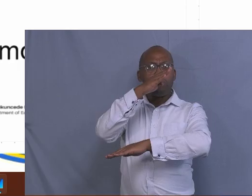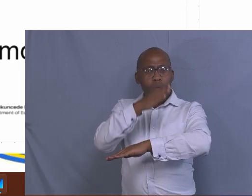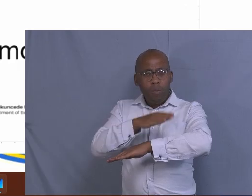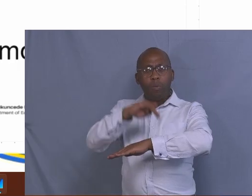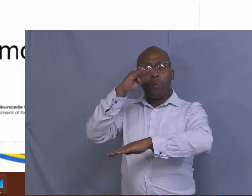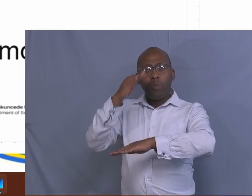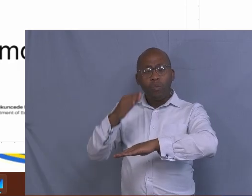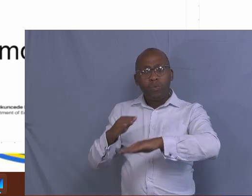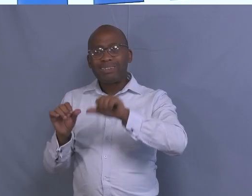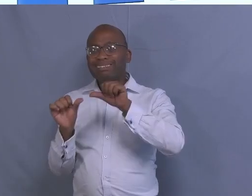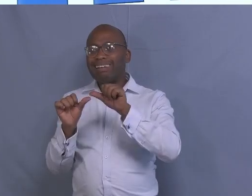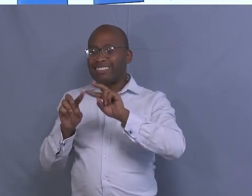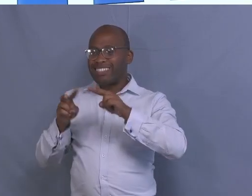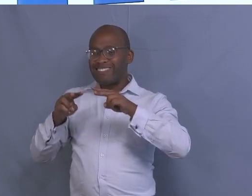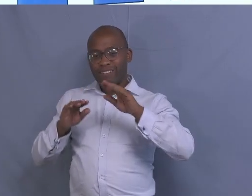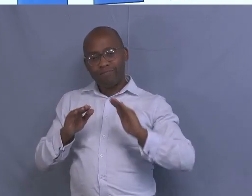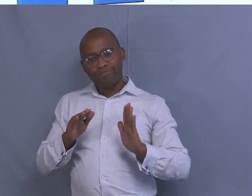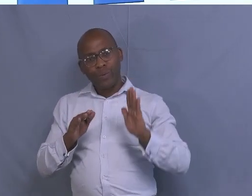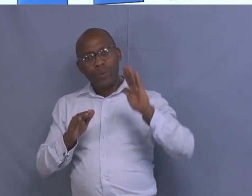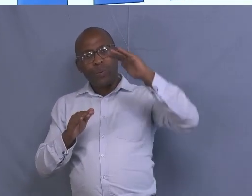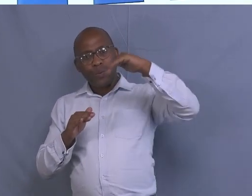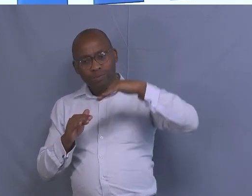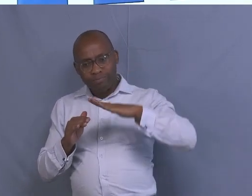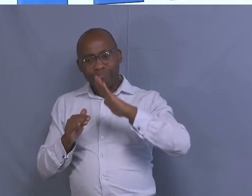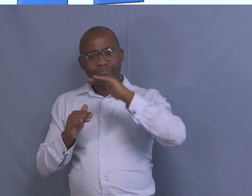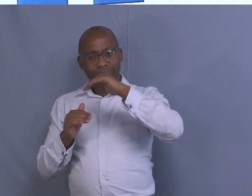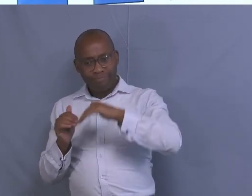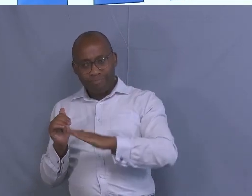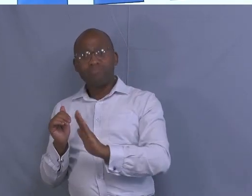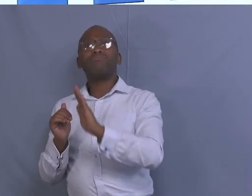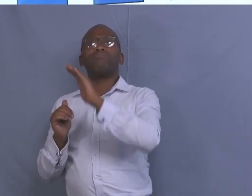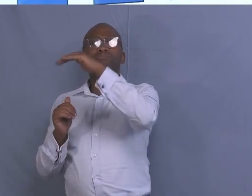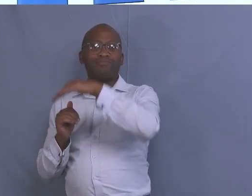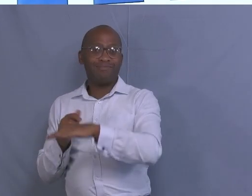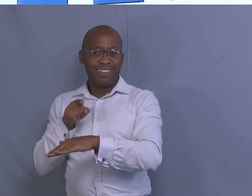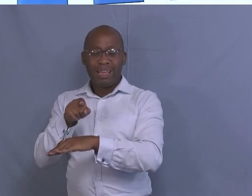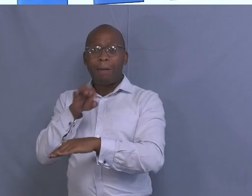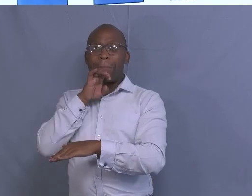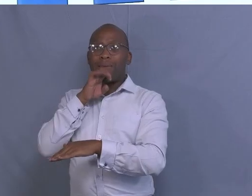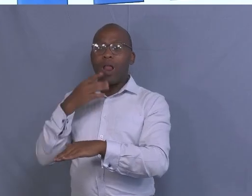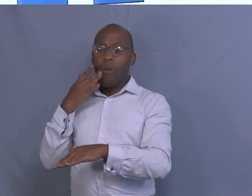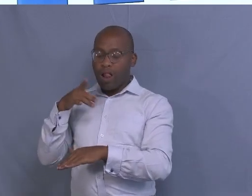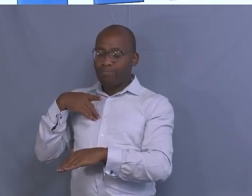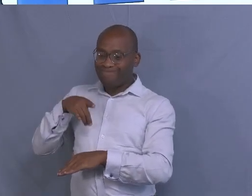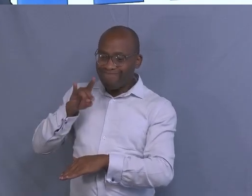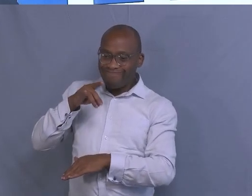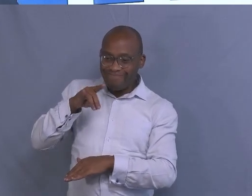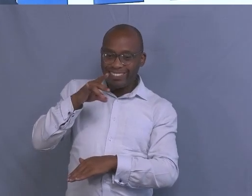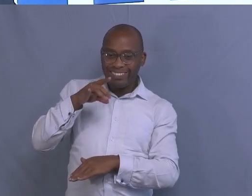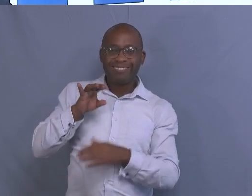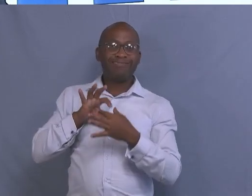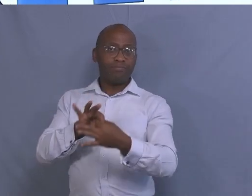and so on. Then the way they graze becomes affected. Then another aspect that we need to focus on